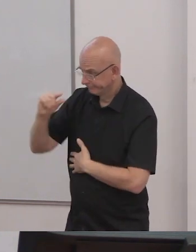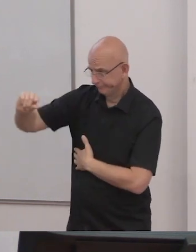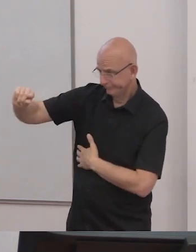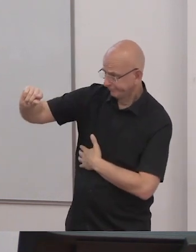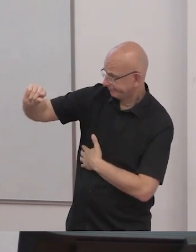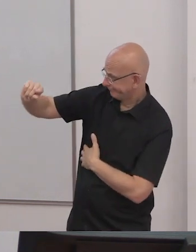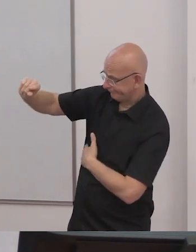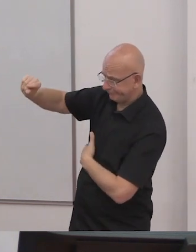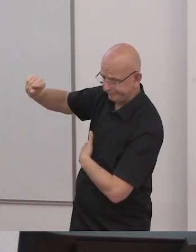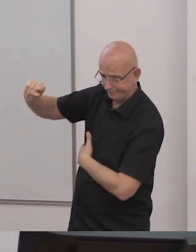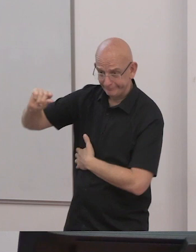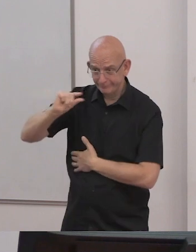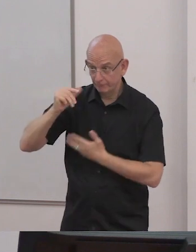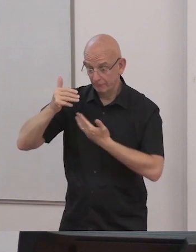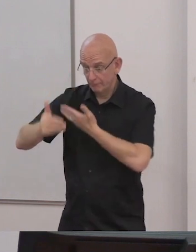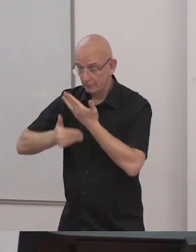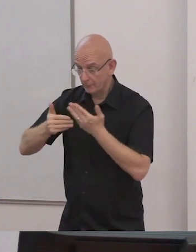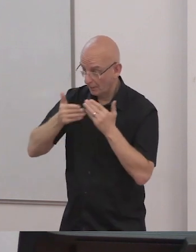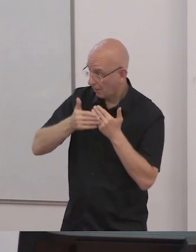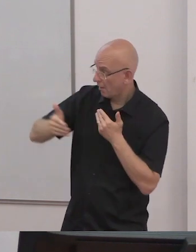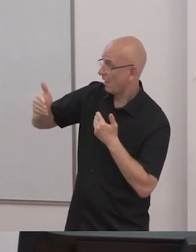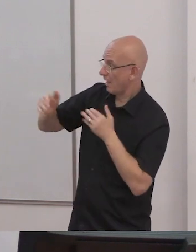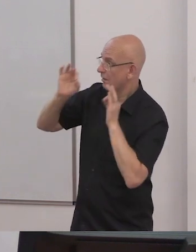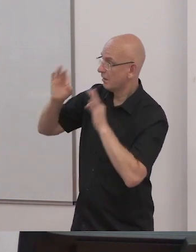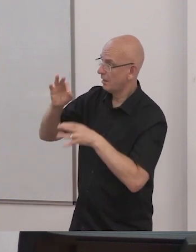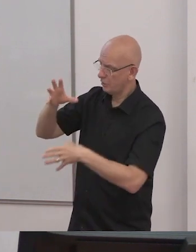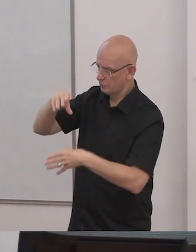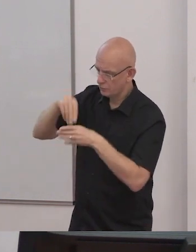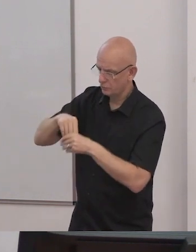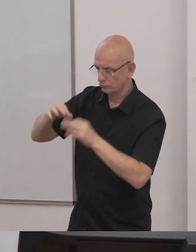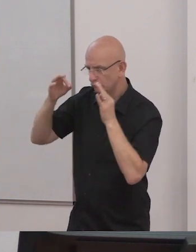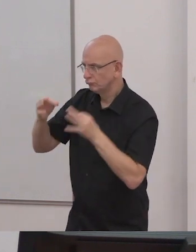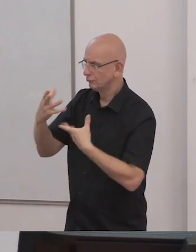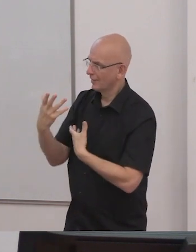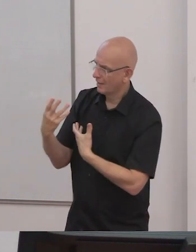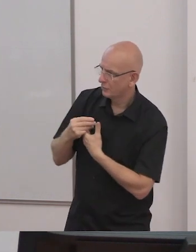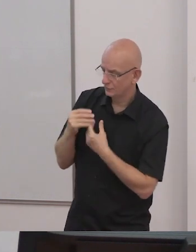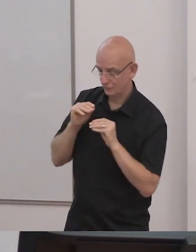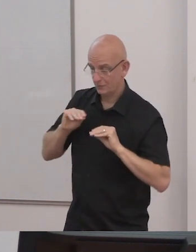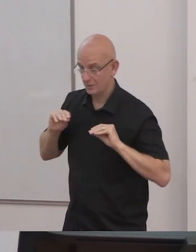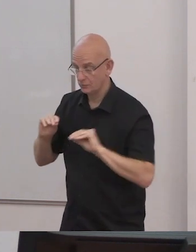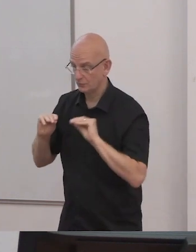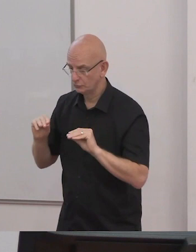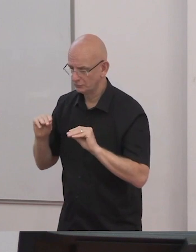We find small pockets in some provincial areas,